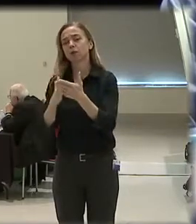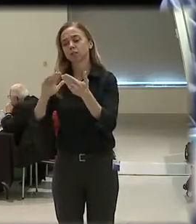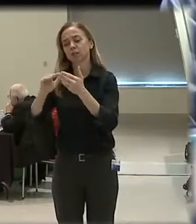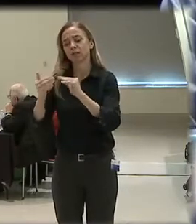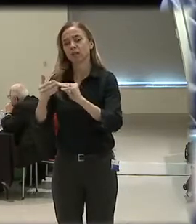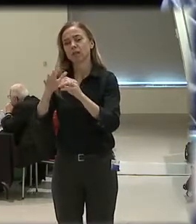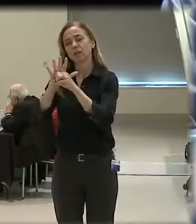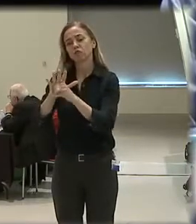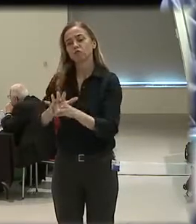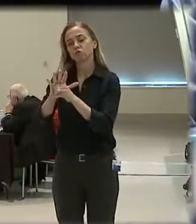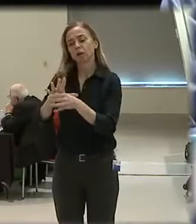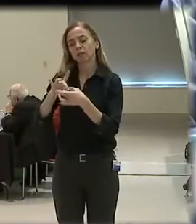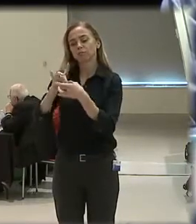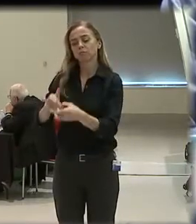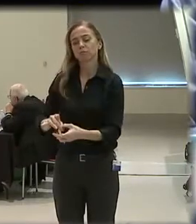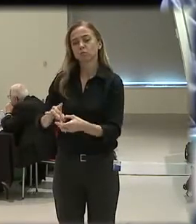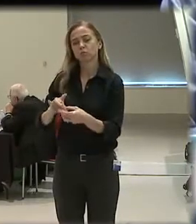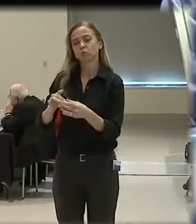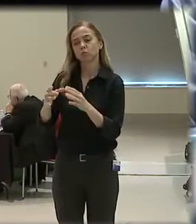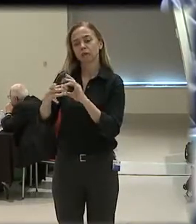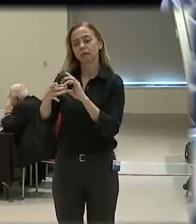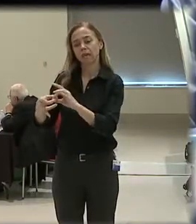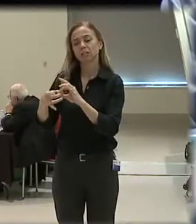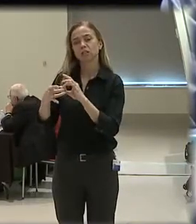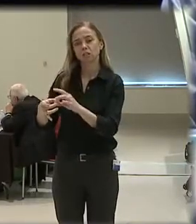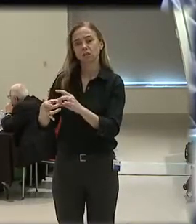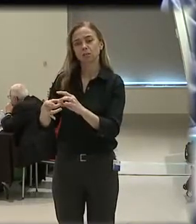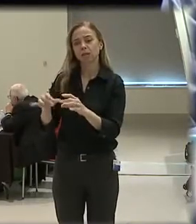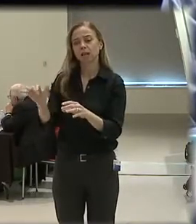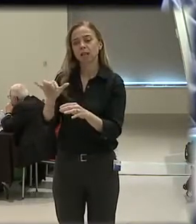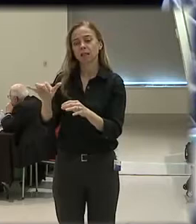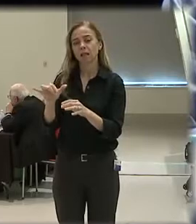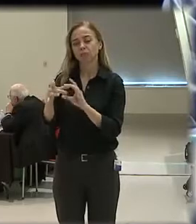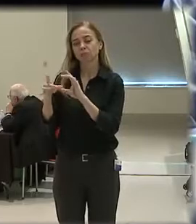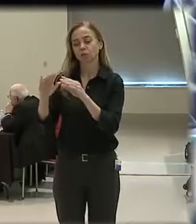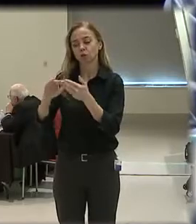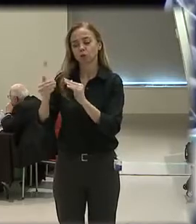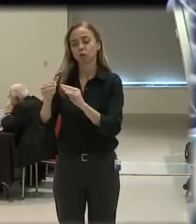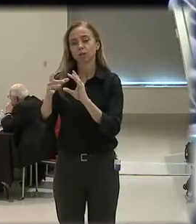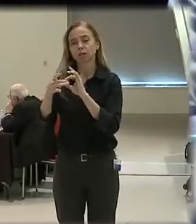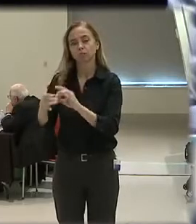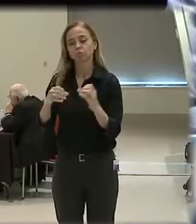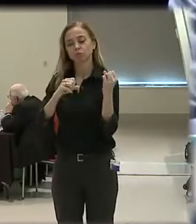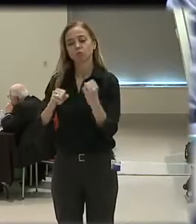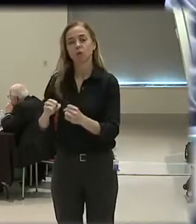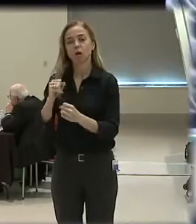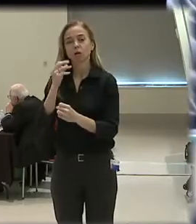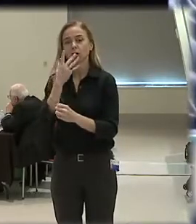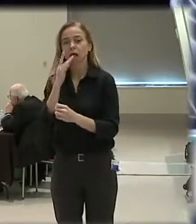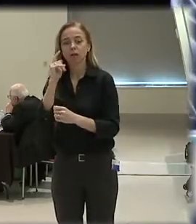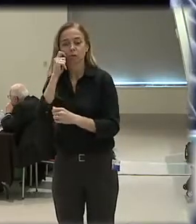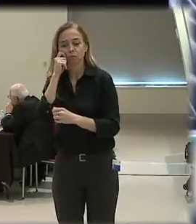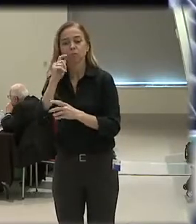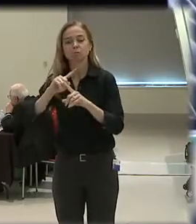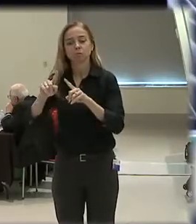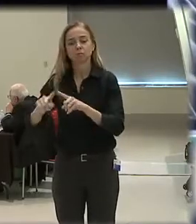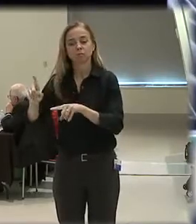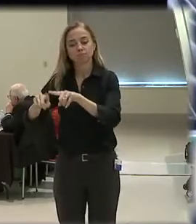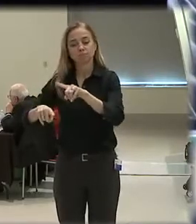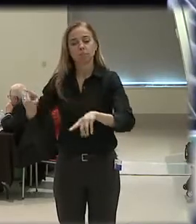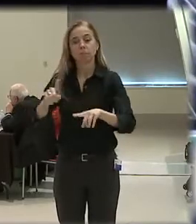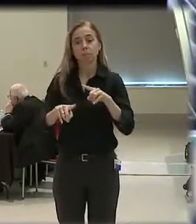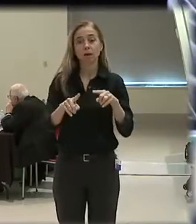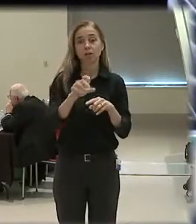police community relations as relates to communities of color. Yes. Okay. So, but in, in Salt Lake City, you have a pretty